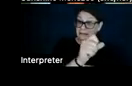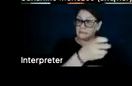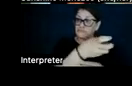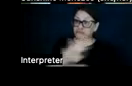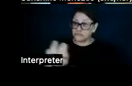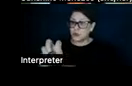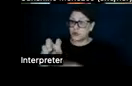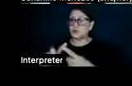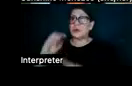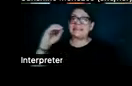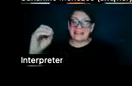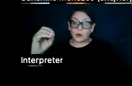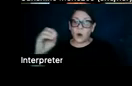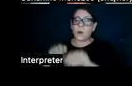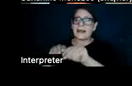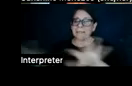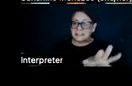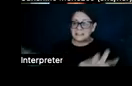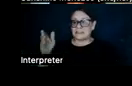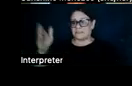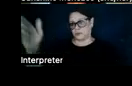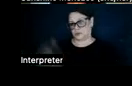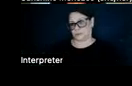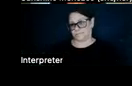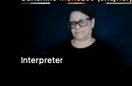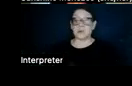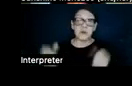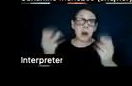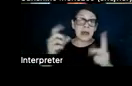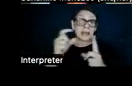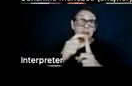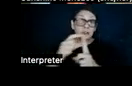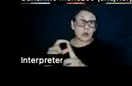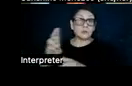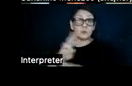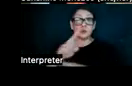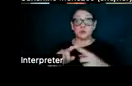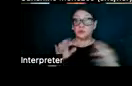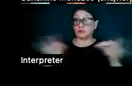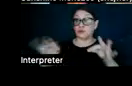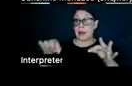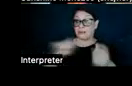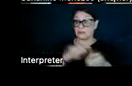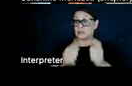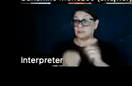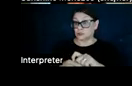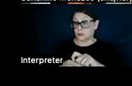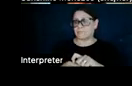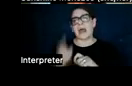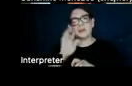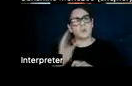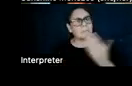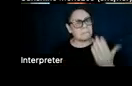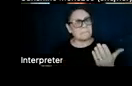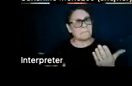a zero emissions future. There are many terms used to describe aspects of this transition, and you'll likely hear